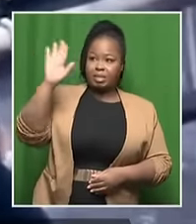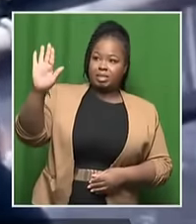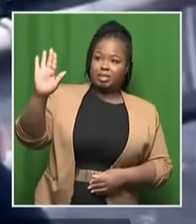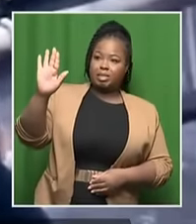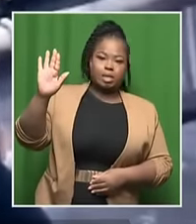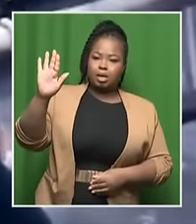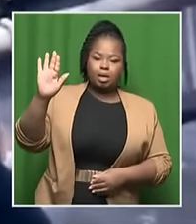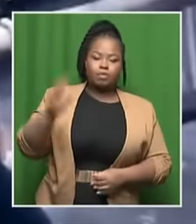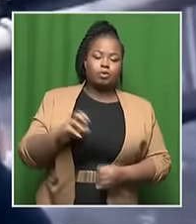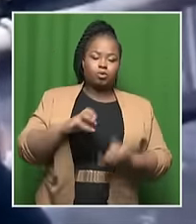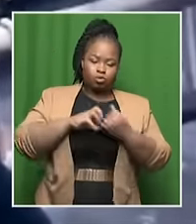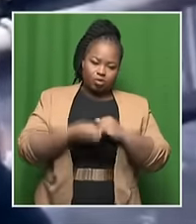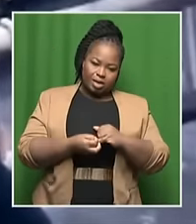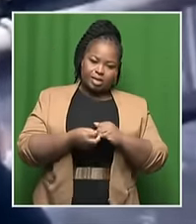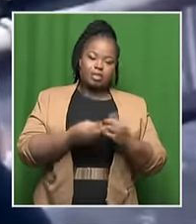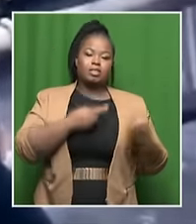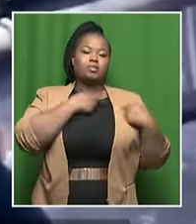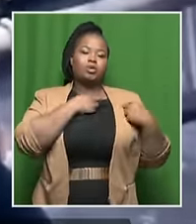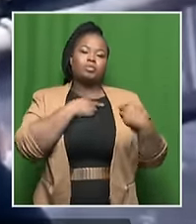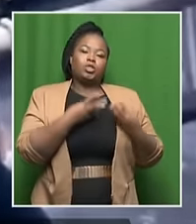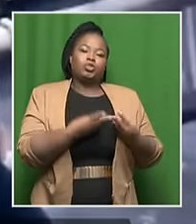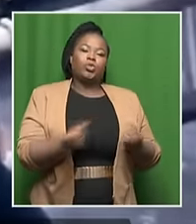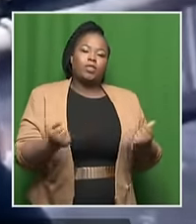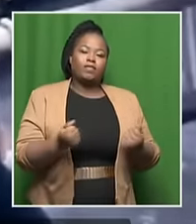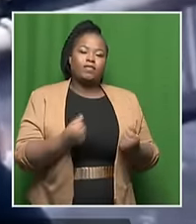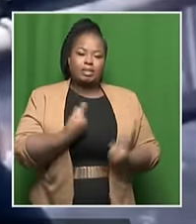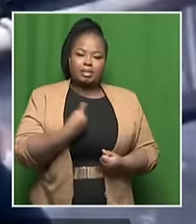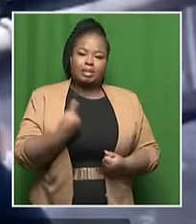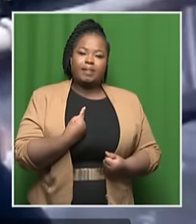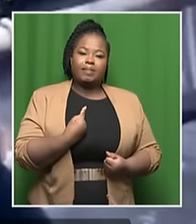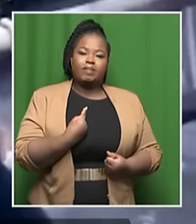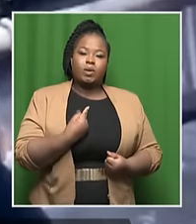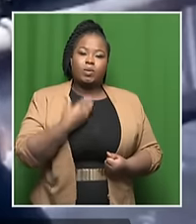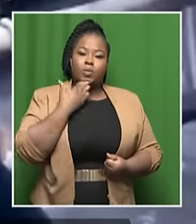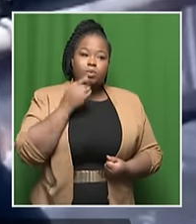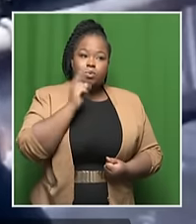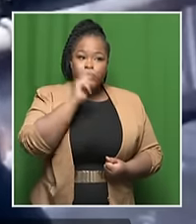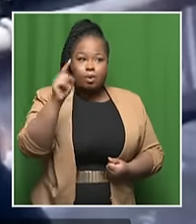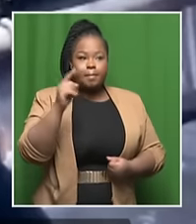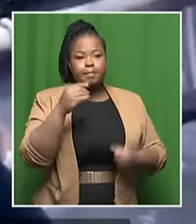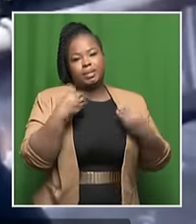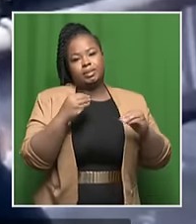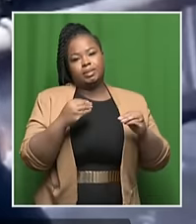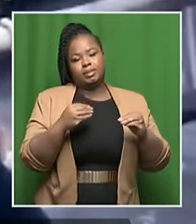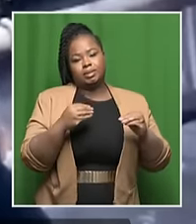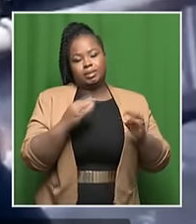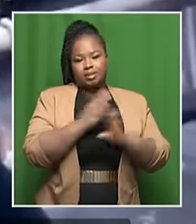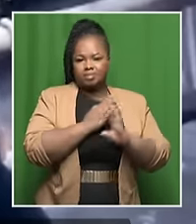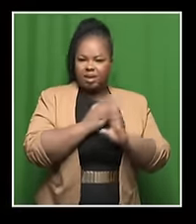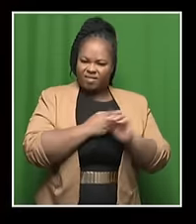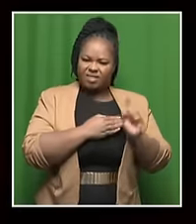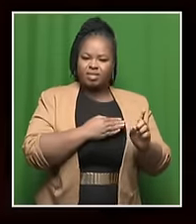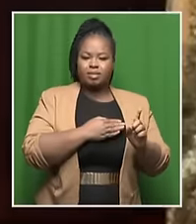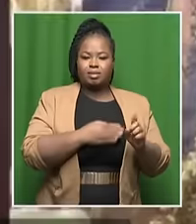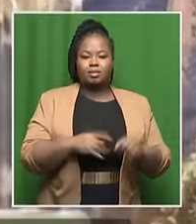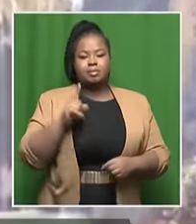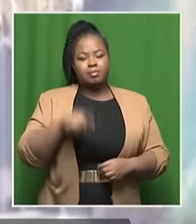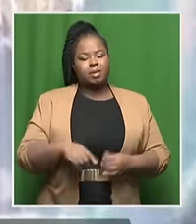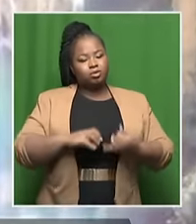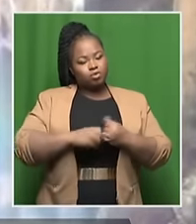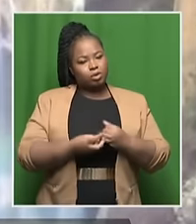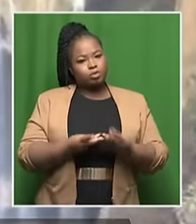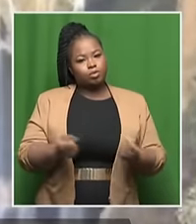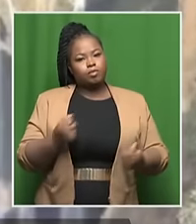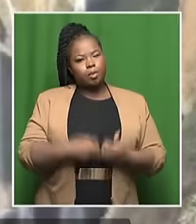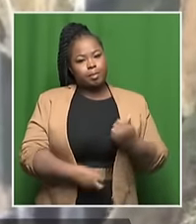government, and bring some of the solution scope to within the hands of business in addressing part of that